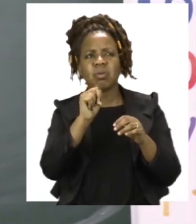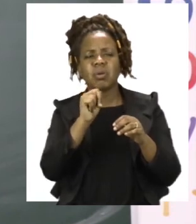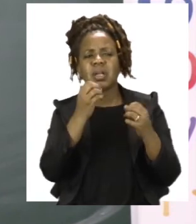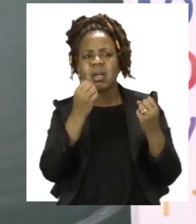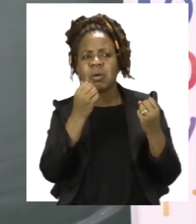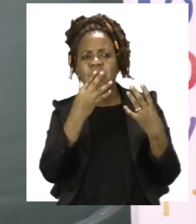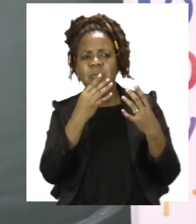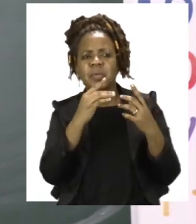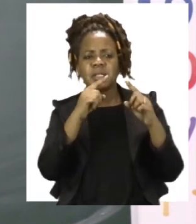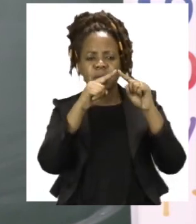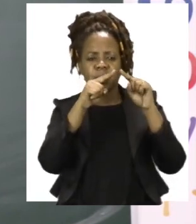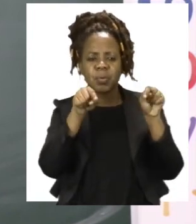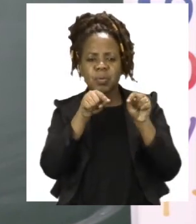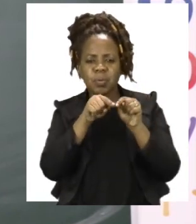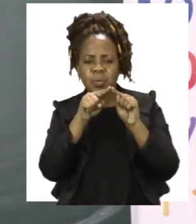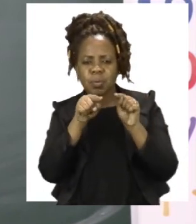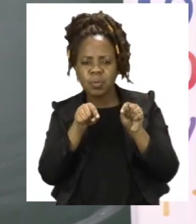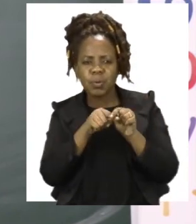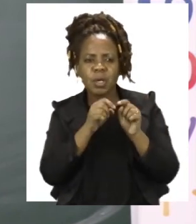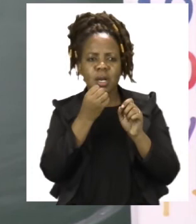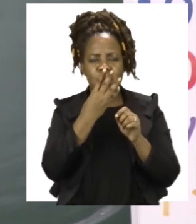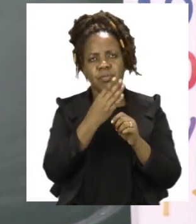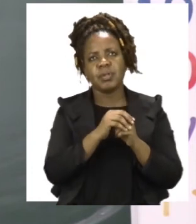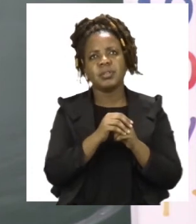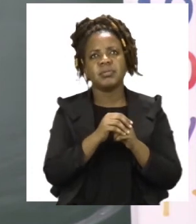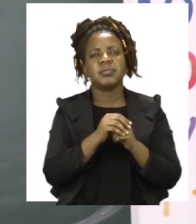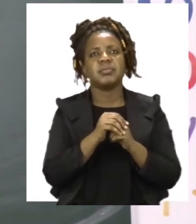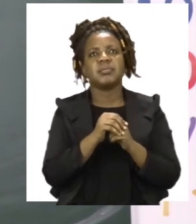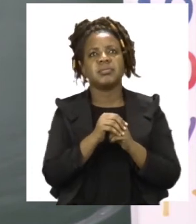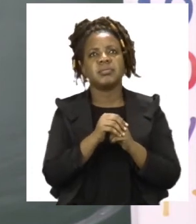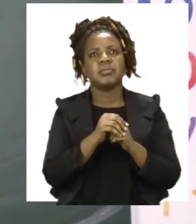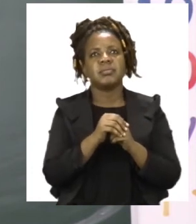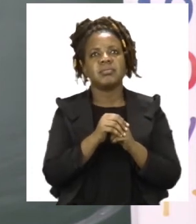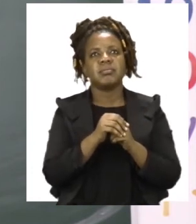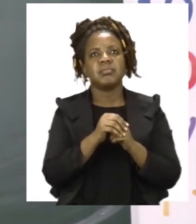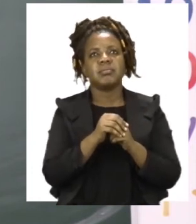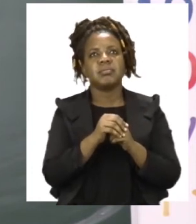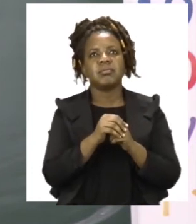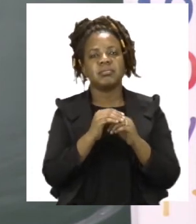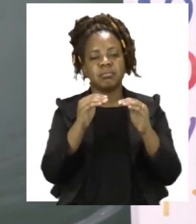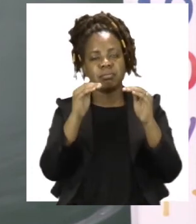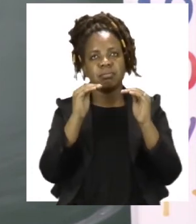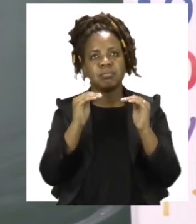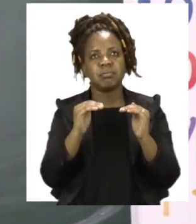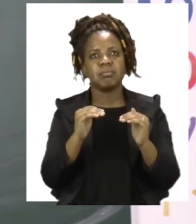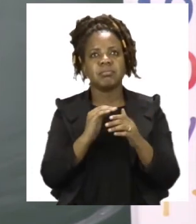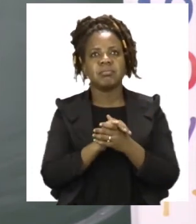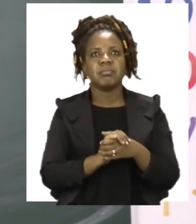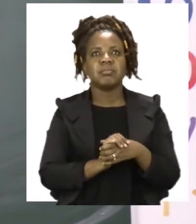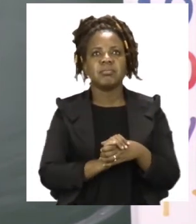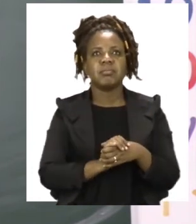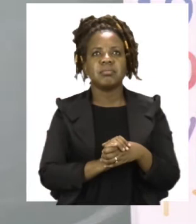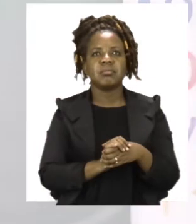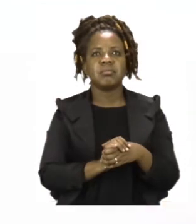in the pentagon. So, you need to look for the rest. Then after that you are going to answer